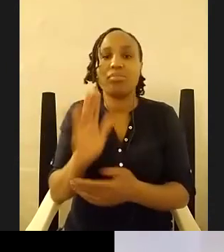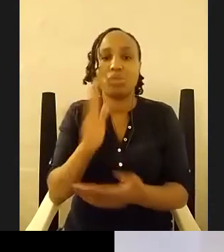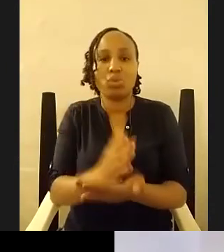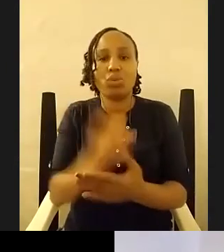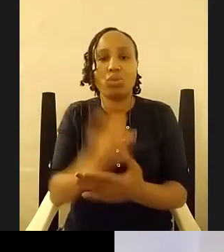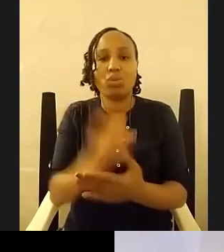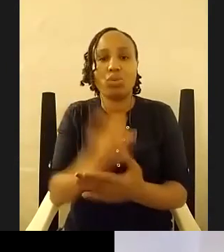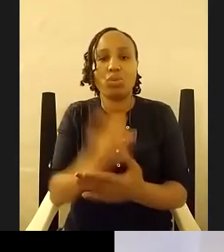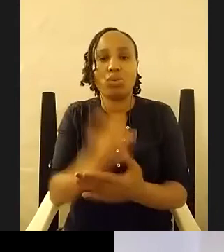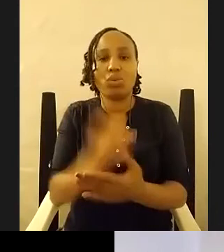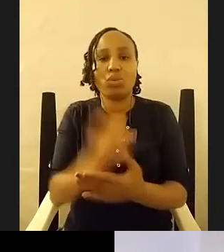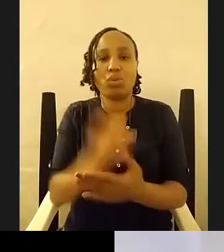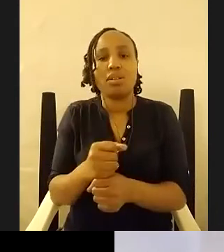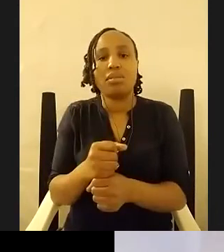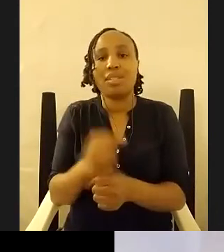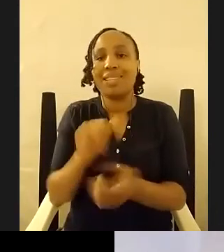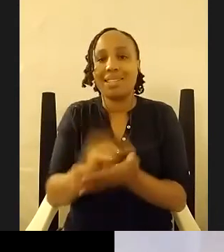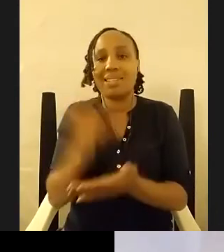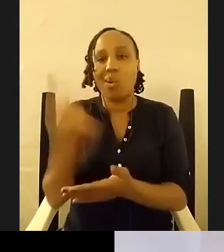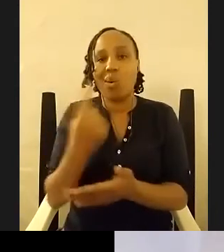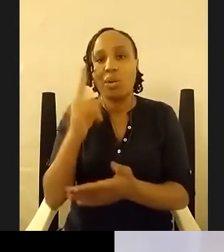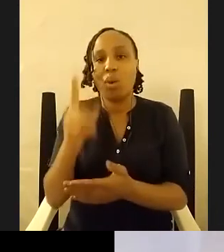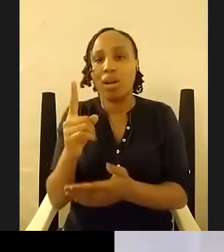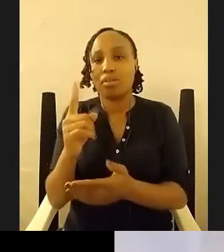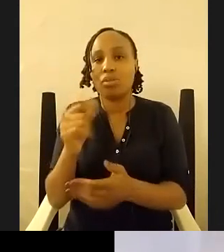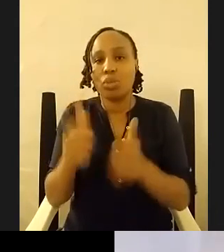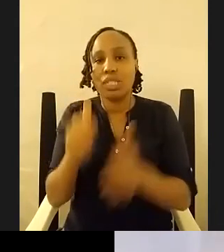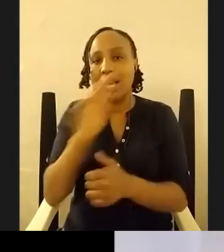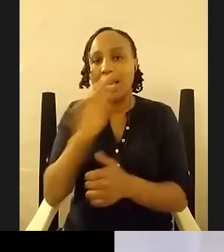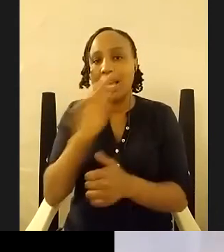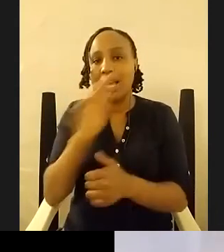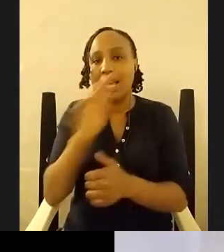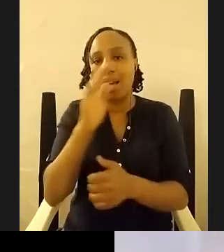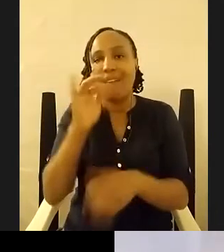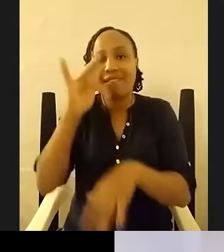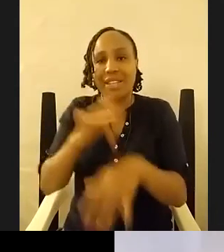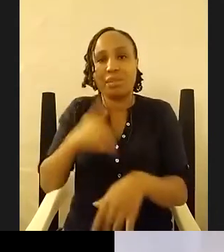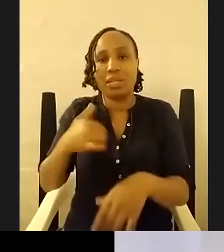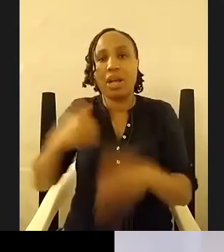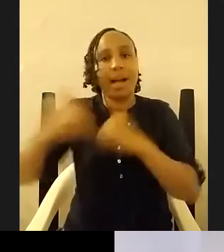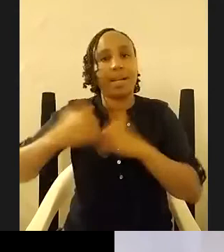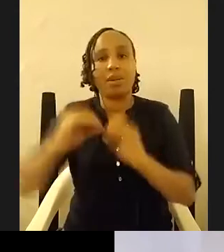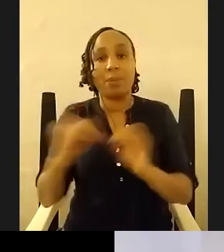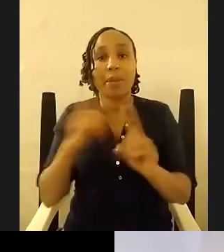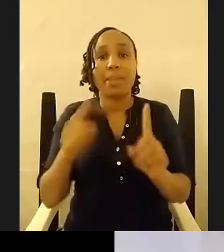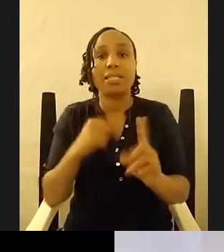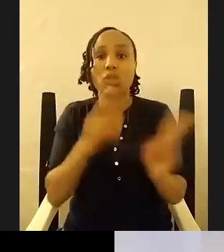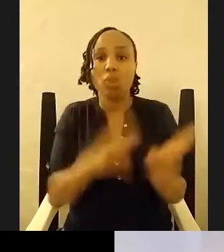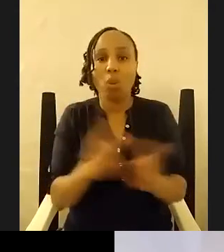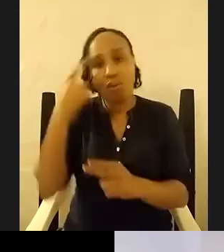one that i've ever that's ever really affected me that i disagree with but it is normal for art to cause